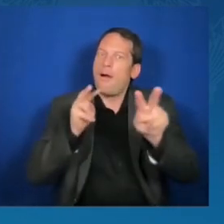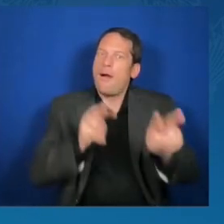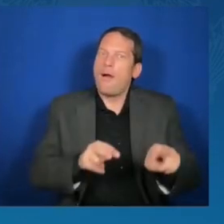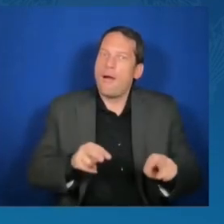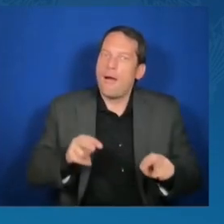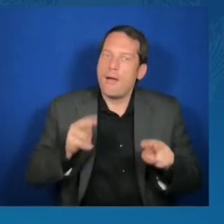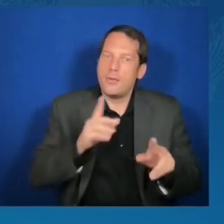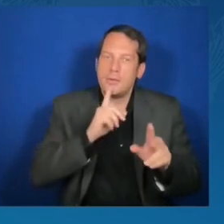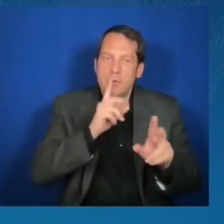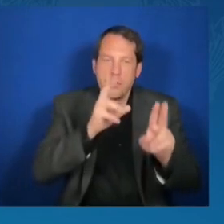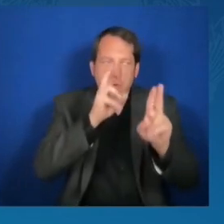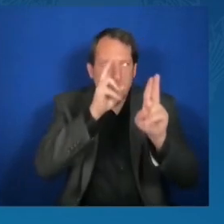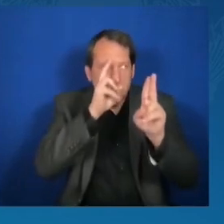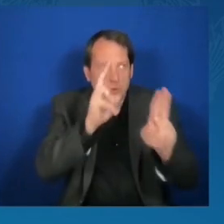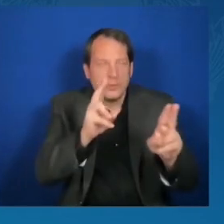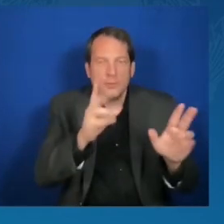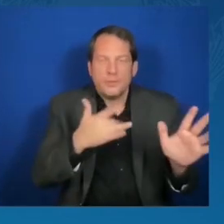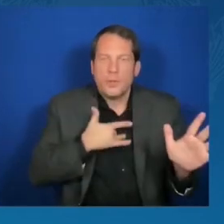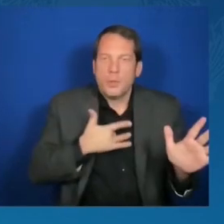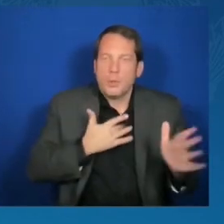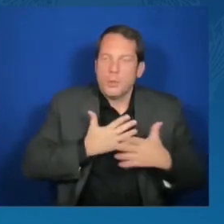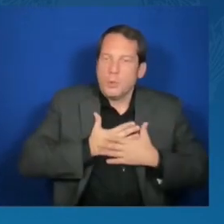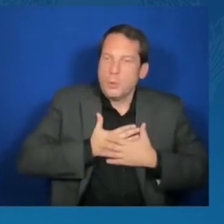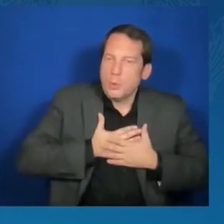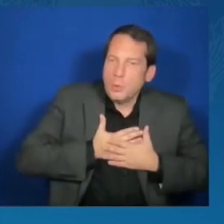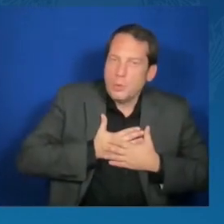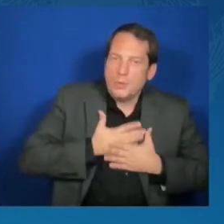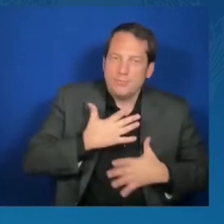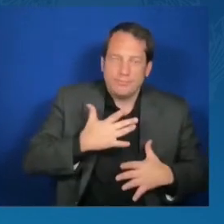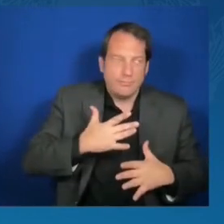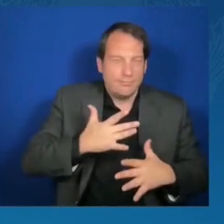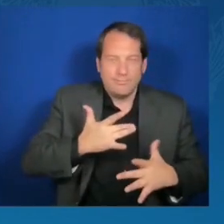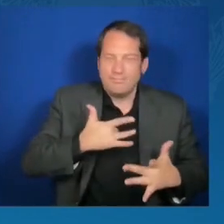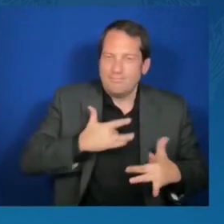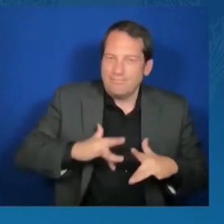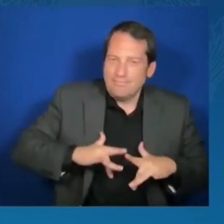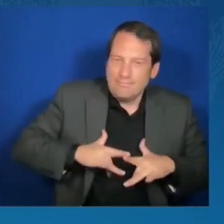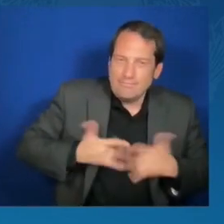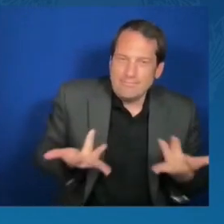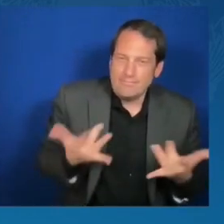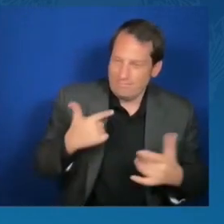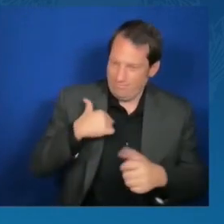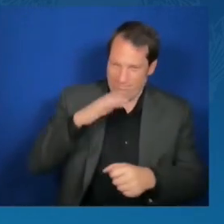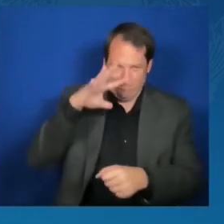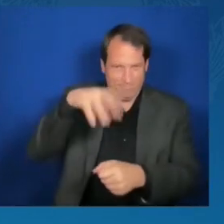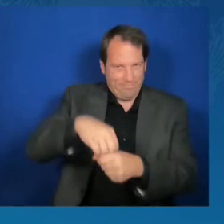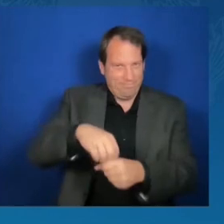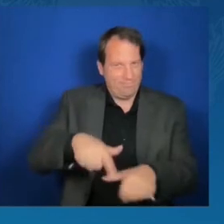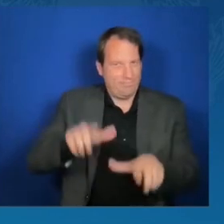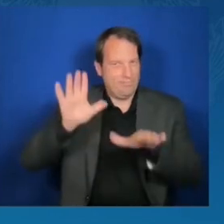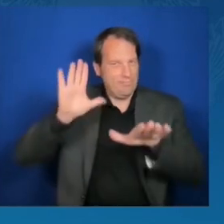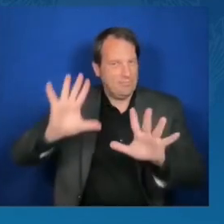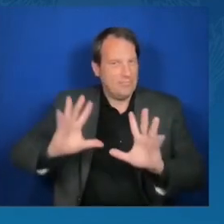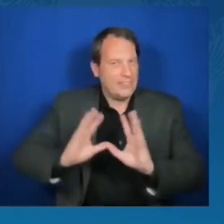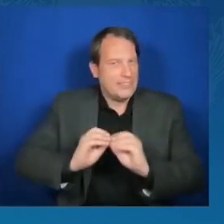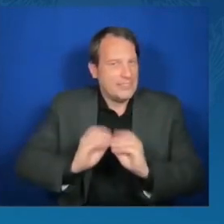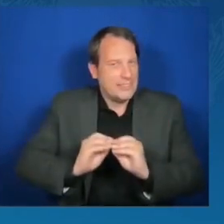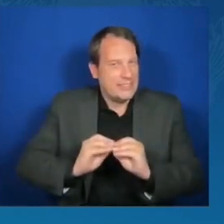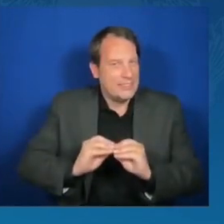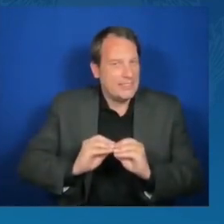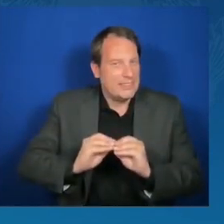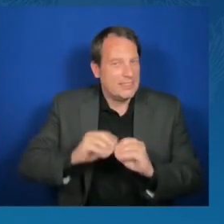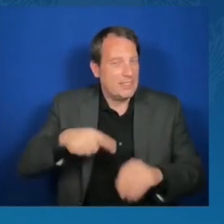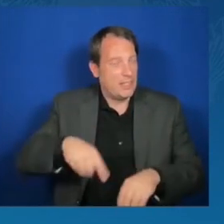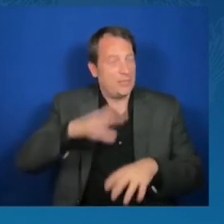inaugural meeting of the President's Advisory Council on African Diaspora Engagement. Last year, in Pretoria,